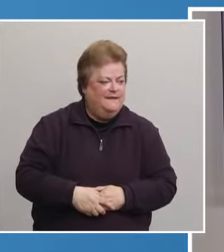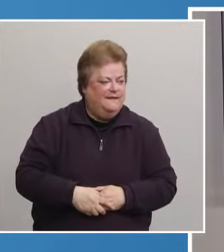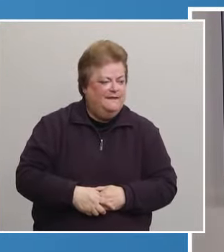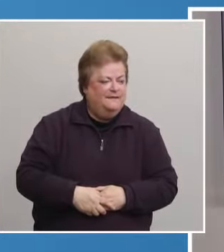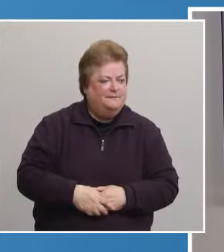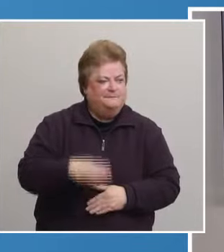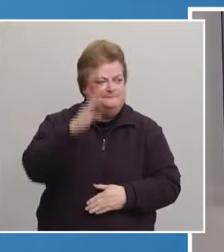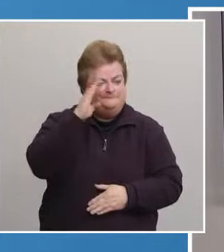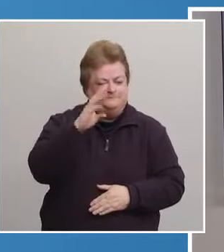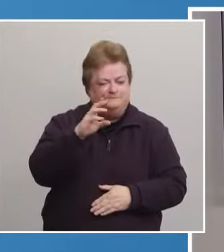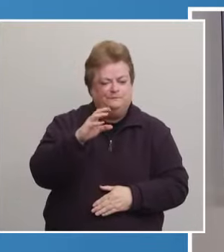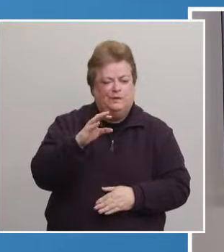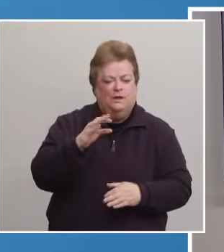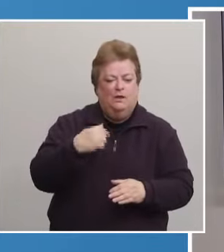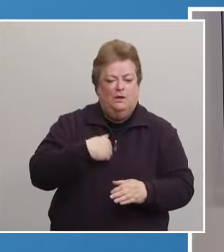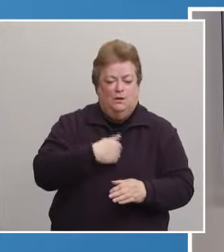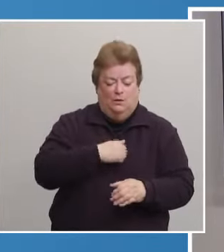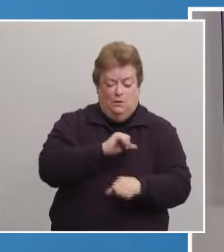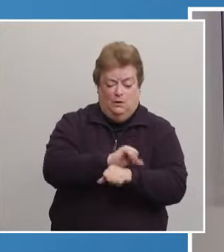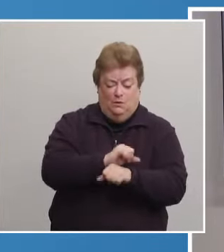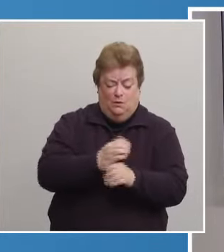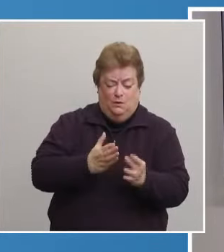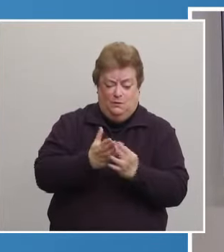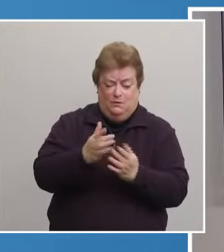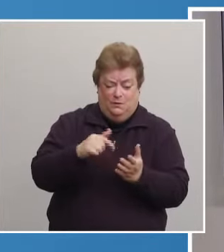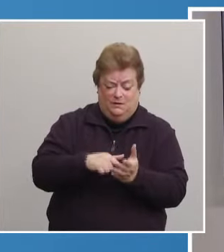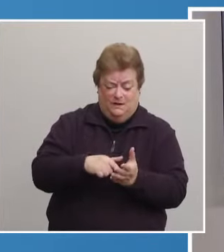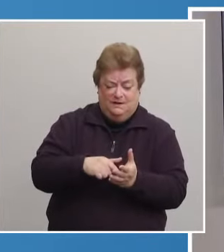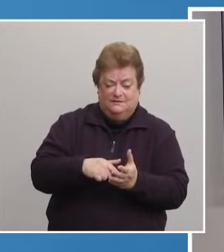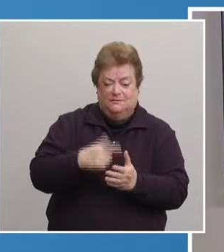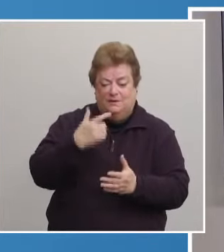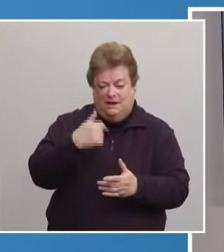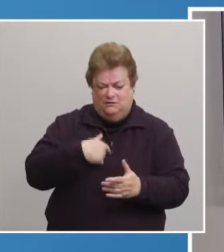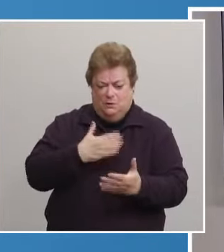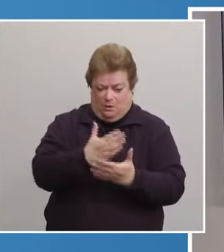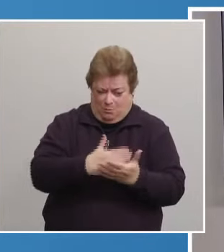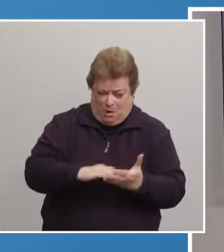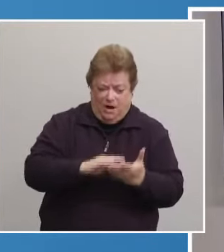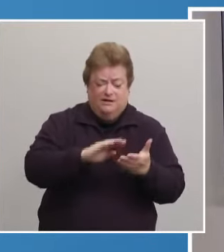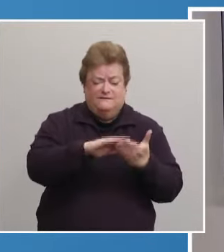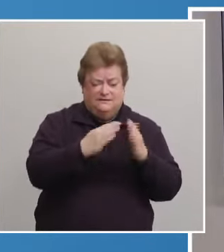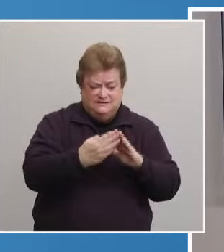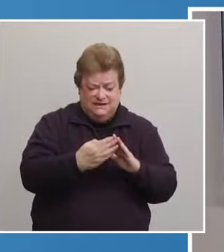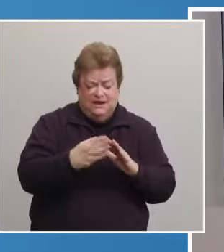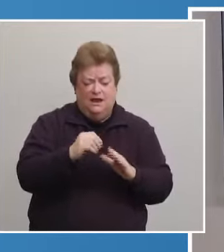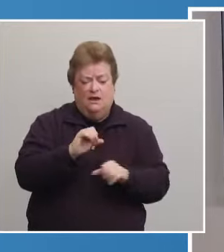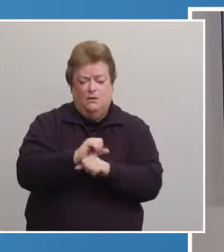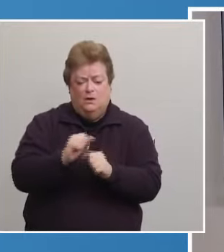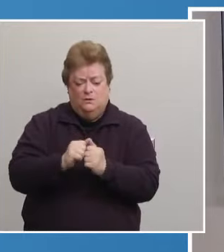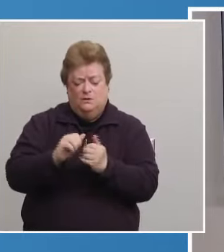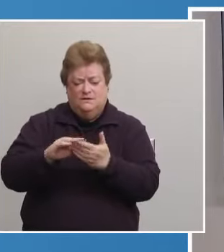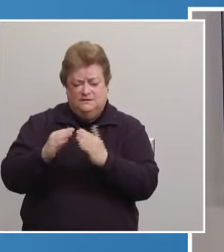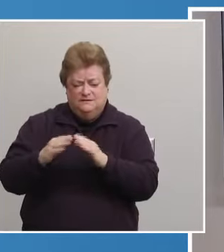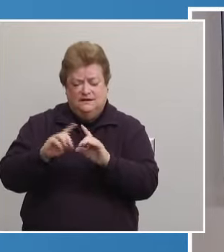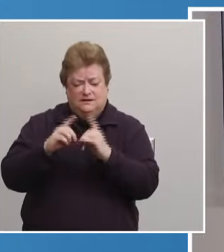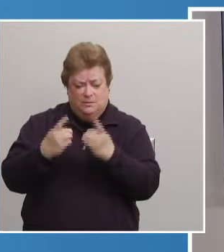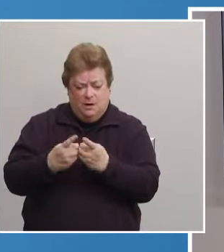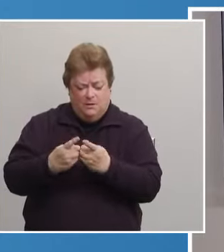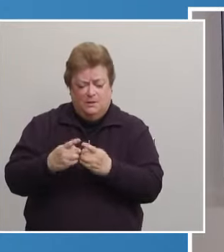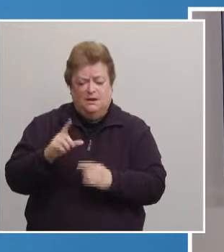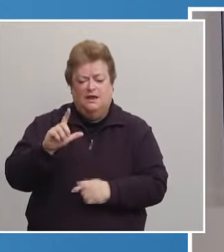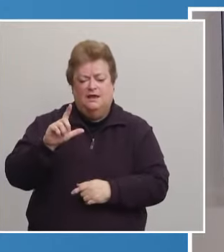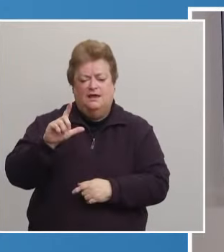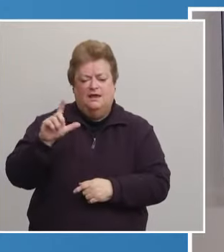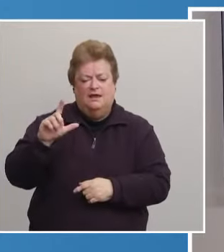Hey, Riley. As we work through this with, um, being a city entity and working with, uh, the city department, the Lancaster